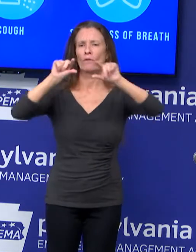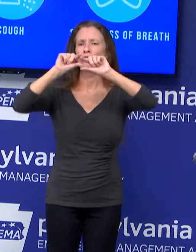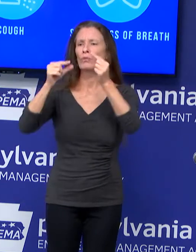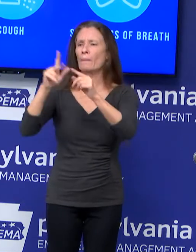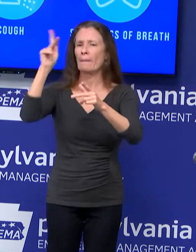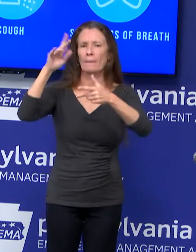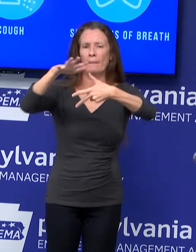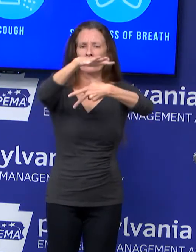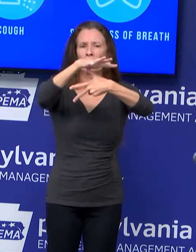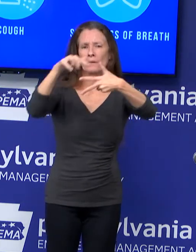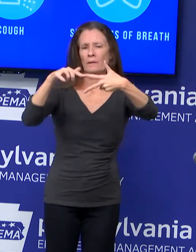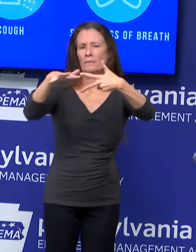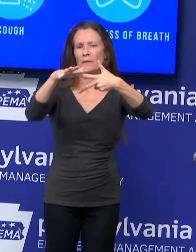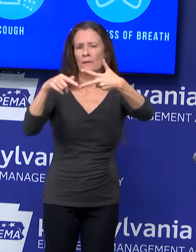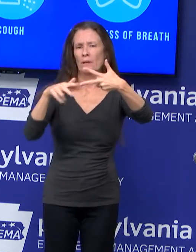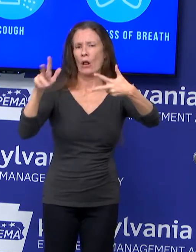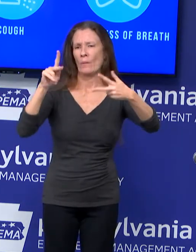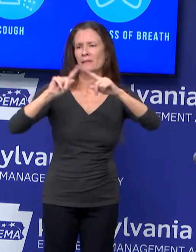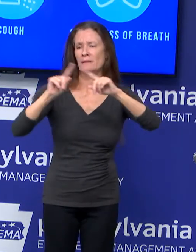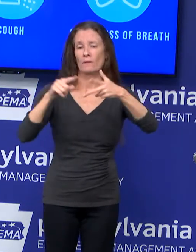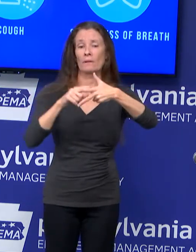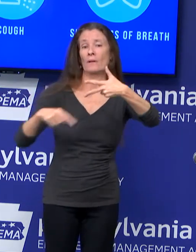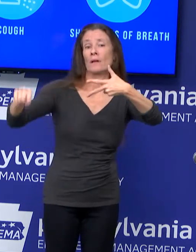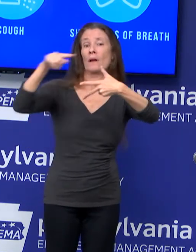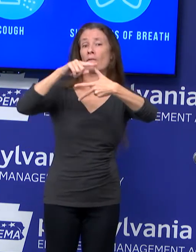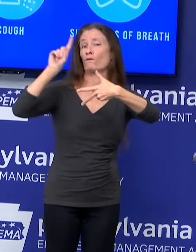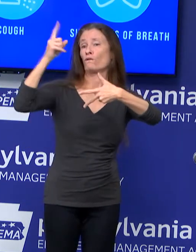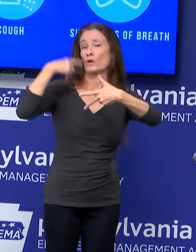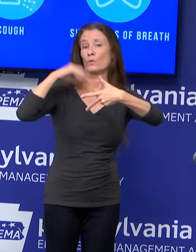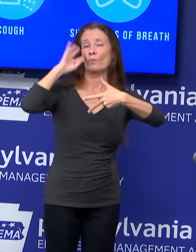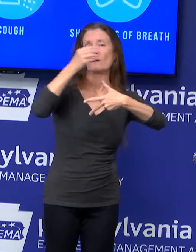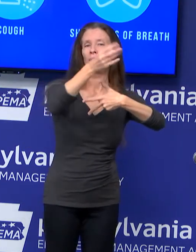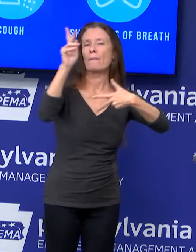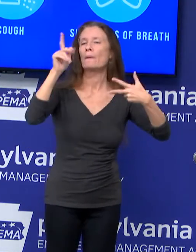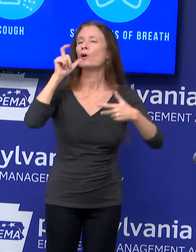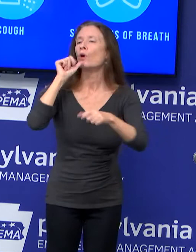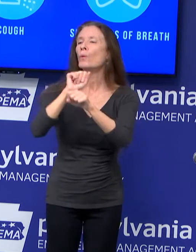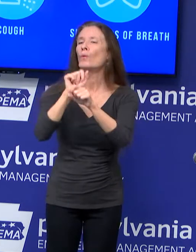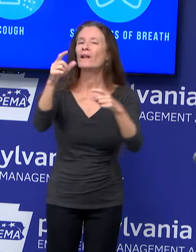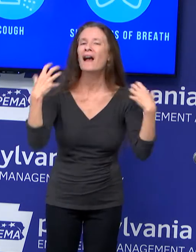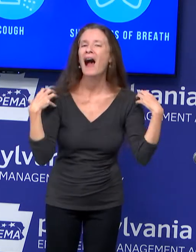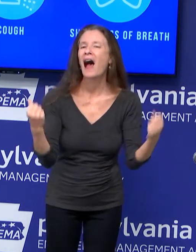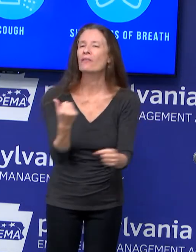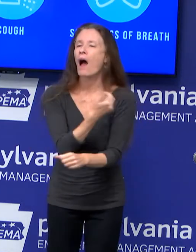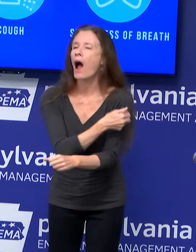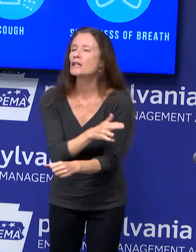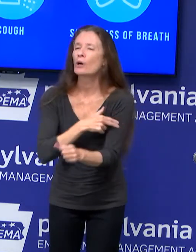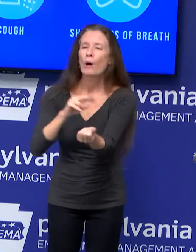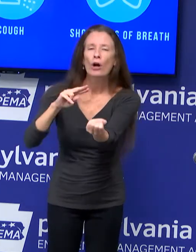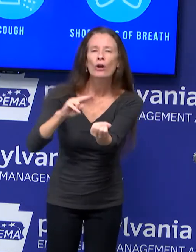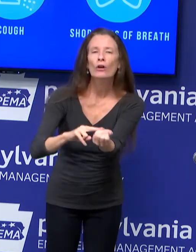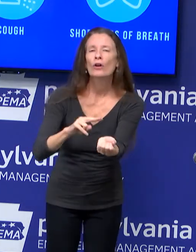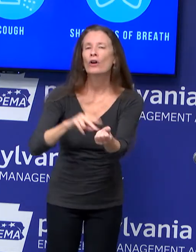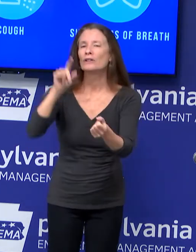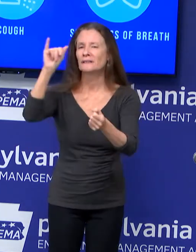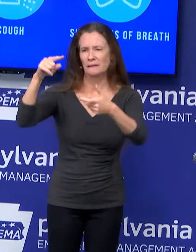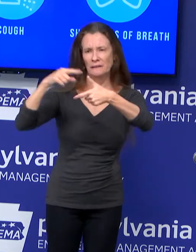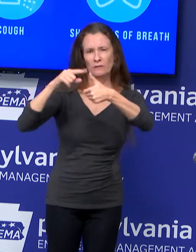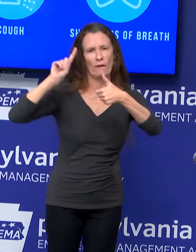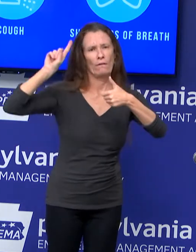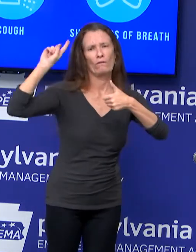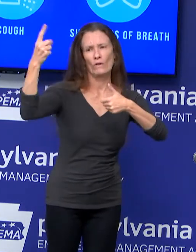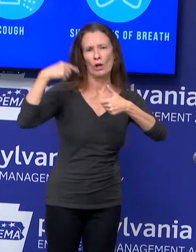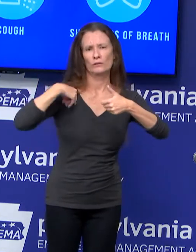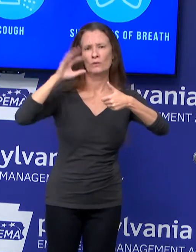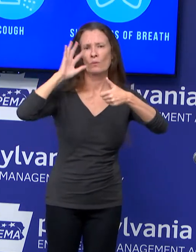phase one is going to be primarily to healthcare personnel of various types. If it's this vaccine, it's going to have to be administered through